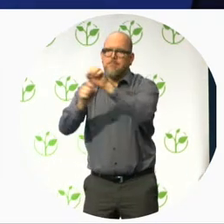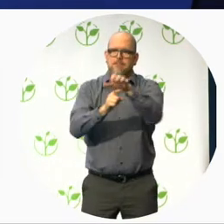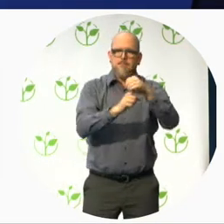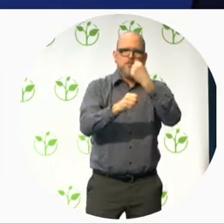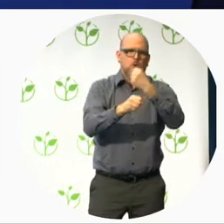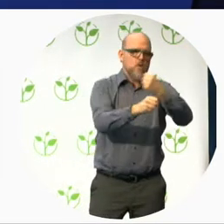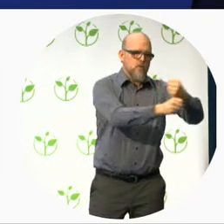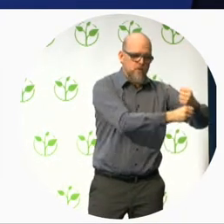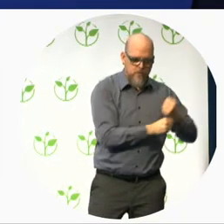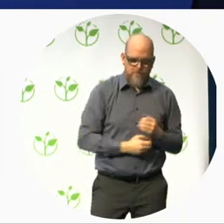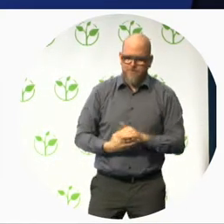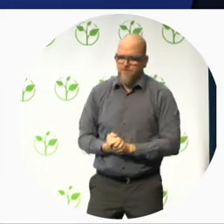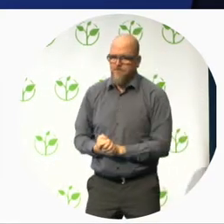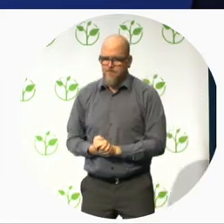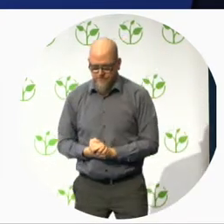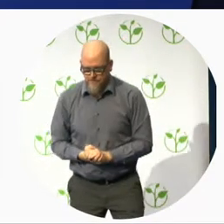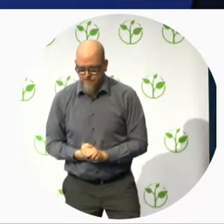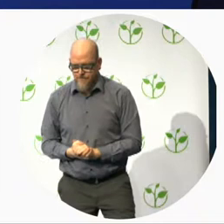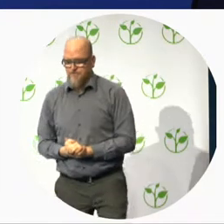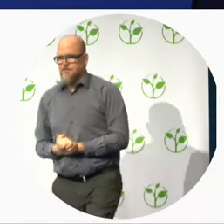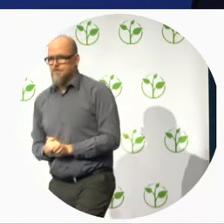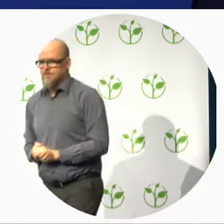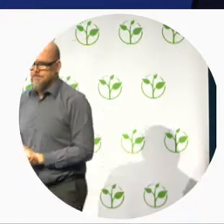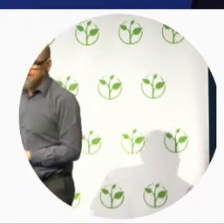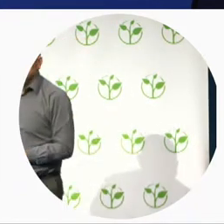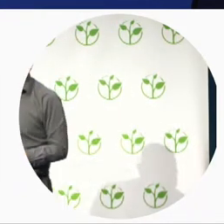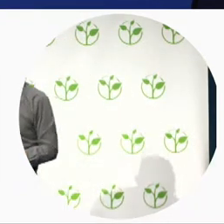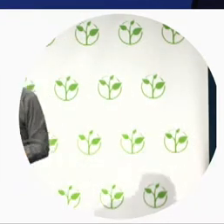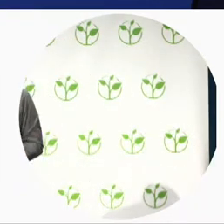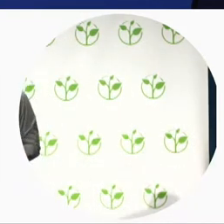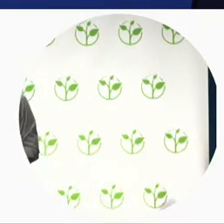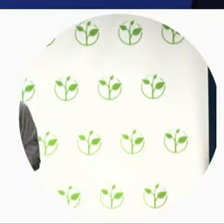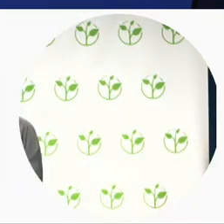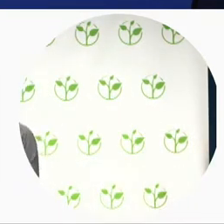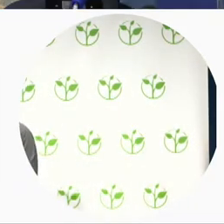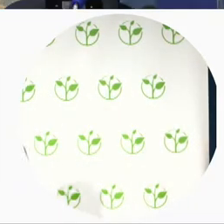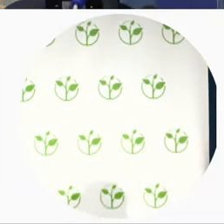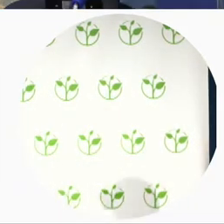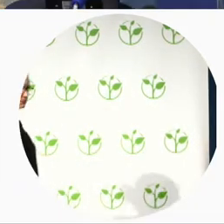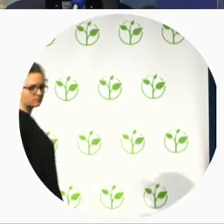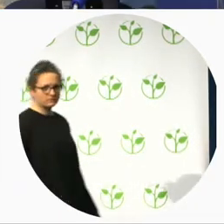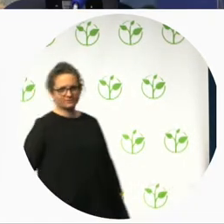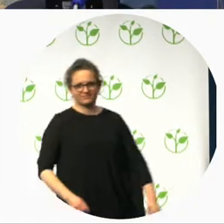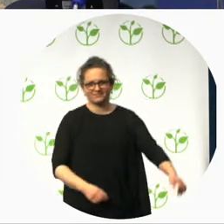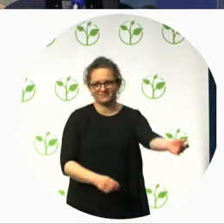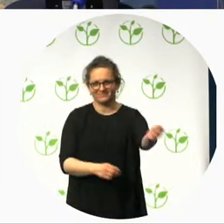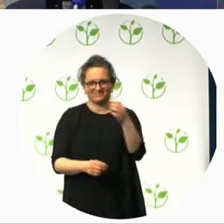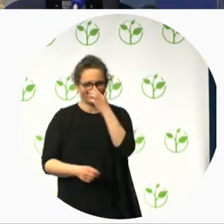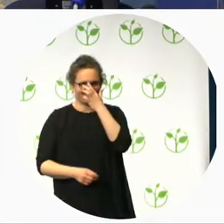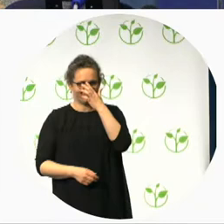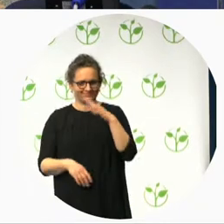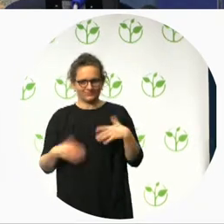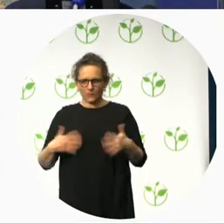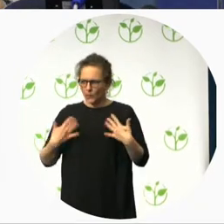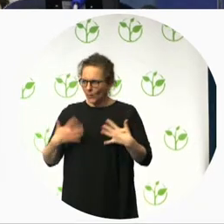Thanks, Raul. That was really an inspiring campaign. Cheap and easy. And sharing these types of